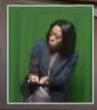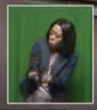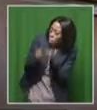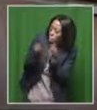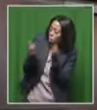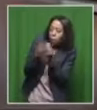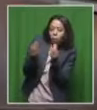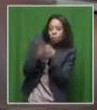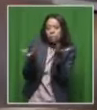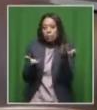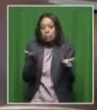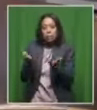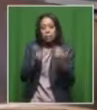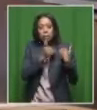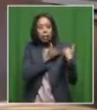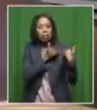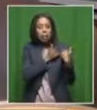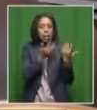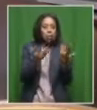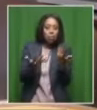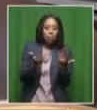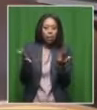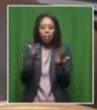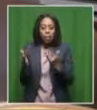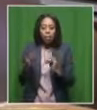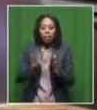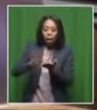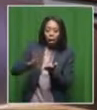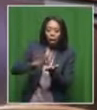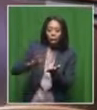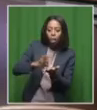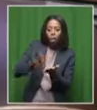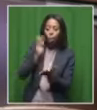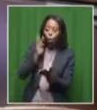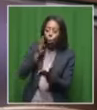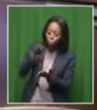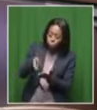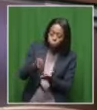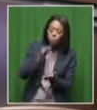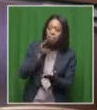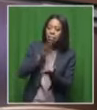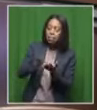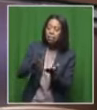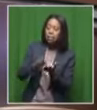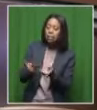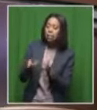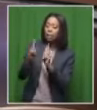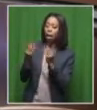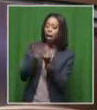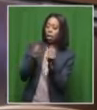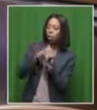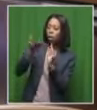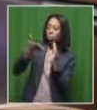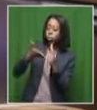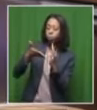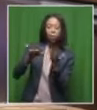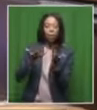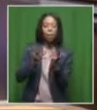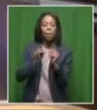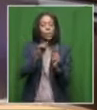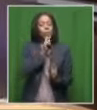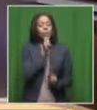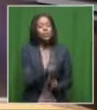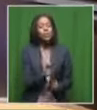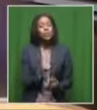there may be some sort of cleansing happening of the harmful toxins, which is not the case. So how